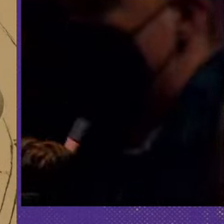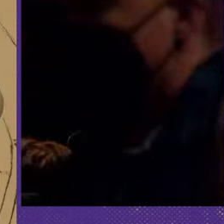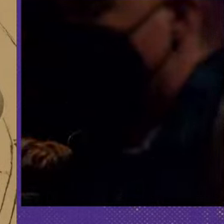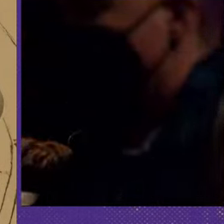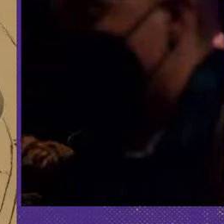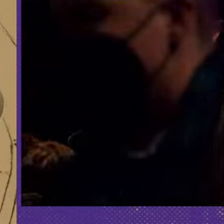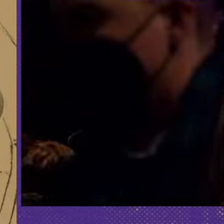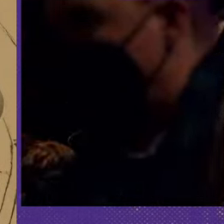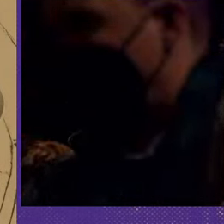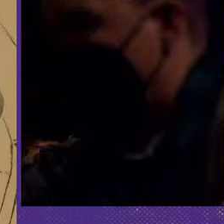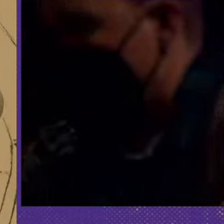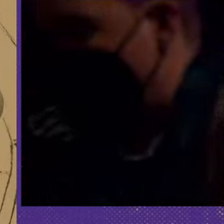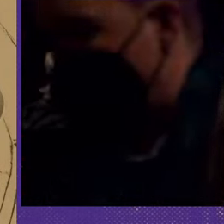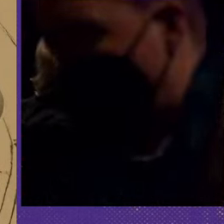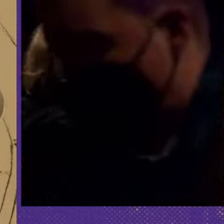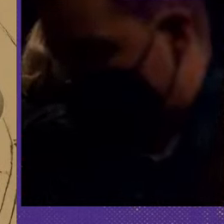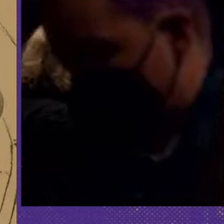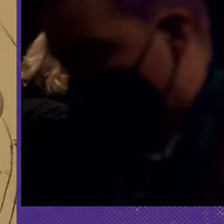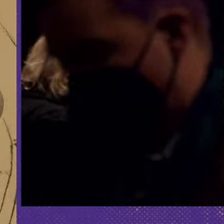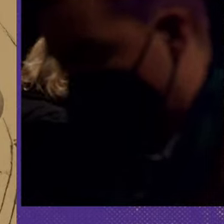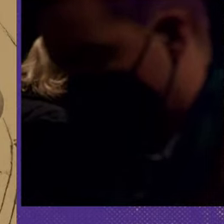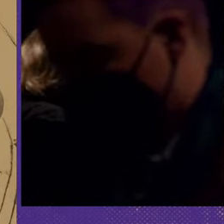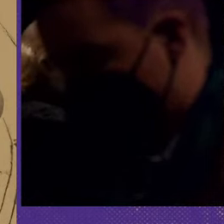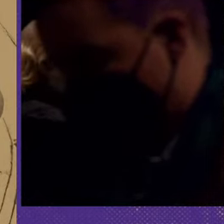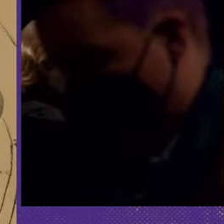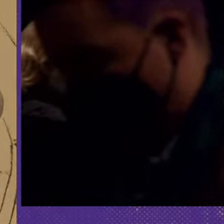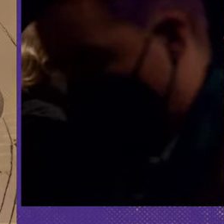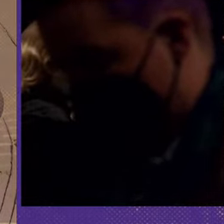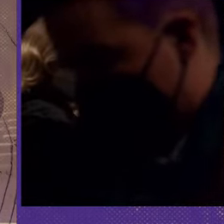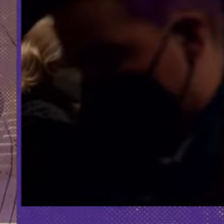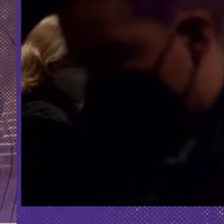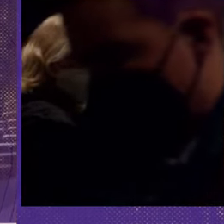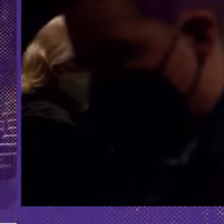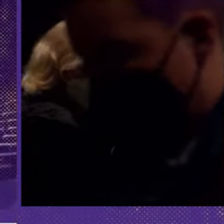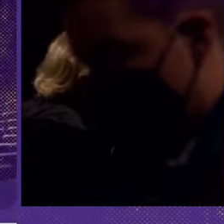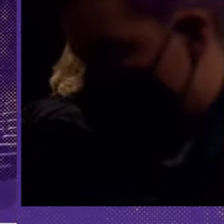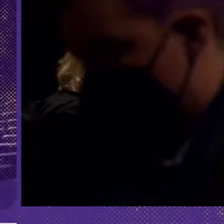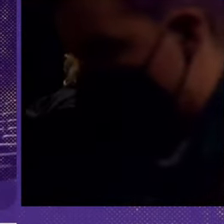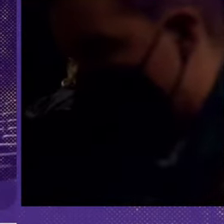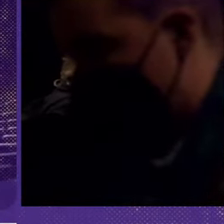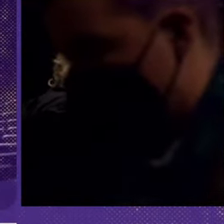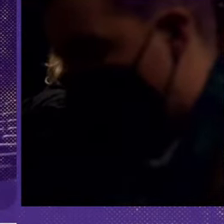I was going to say, I felt bad, when I bought purple rain, and I was like coffee.